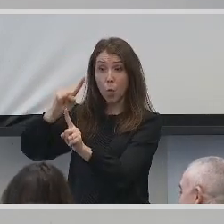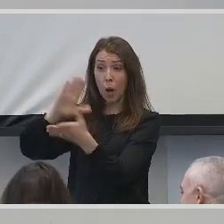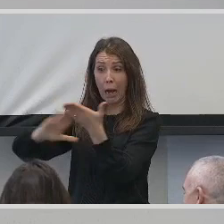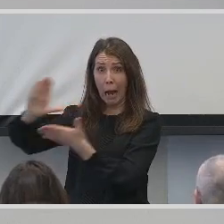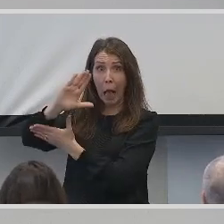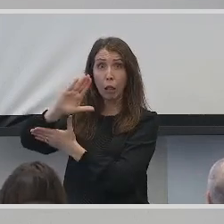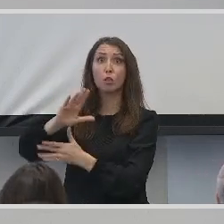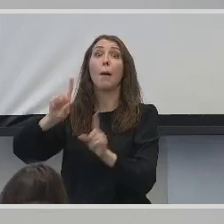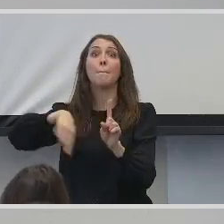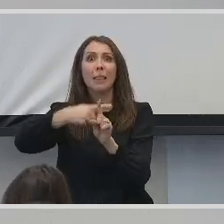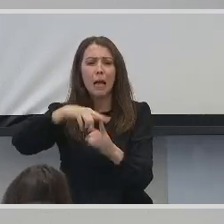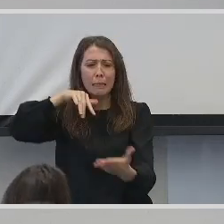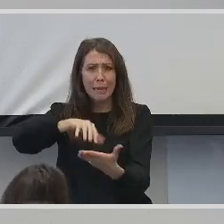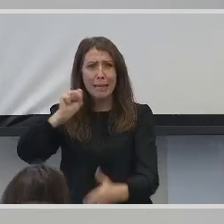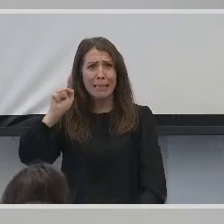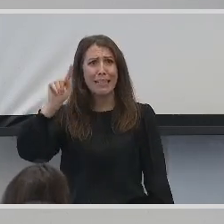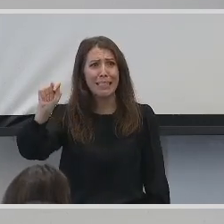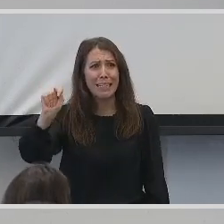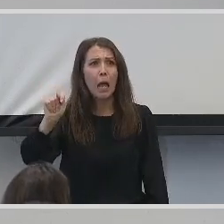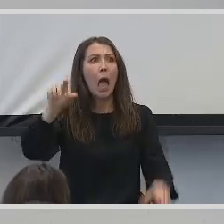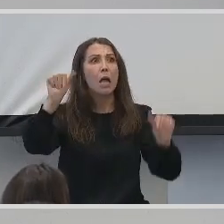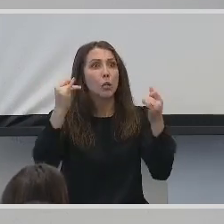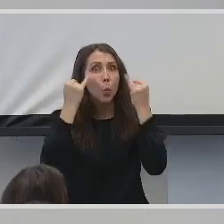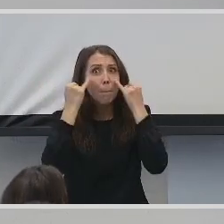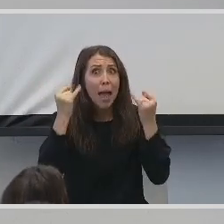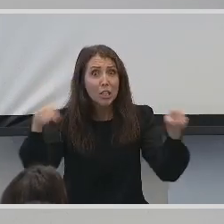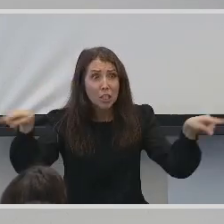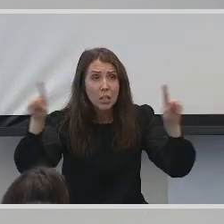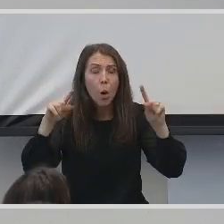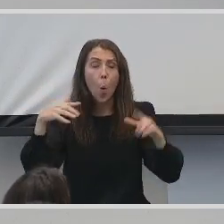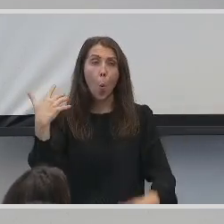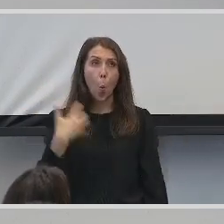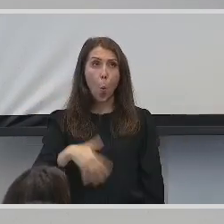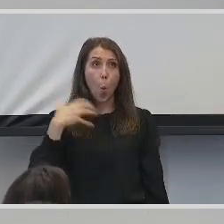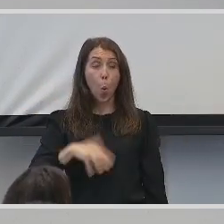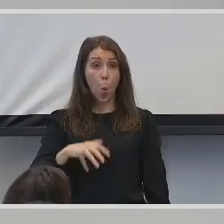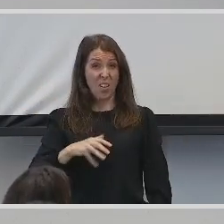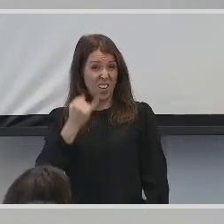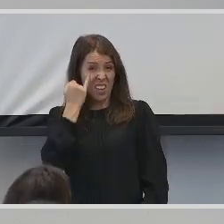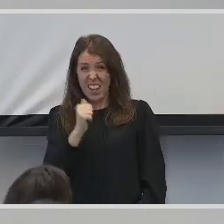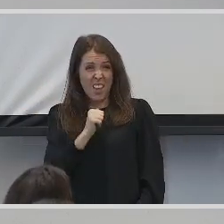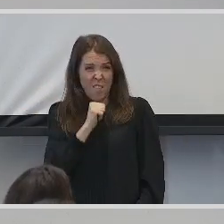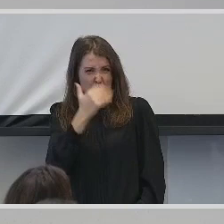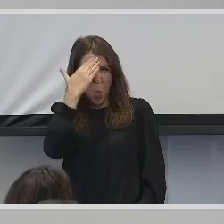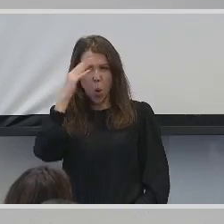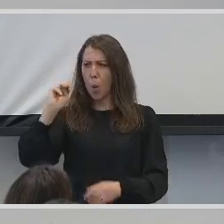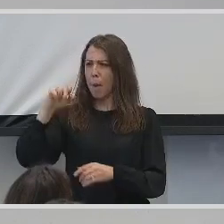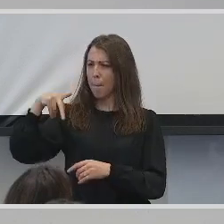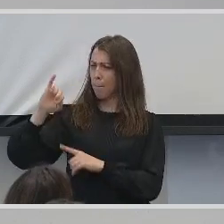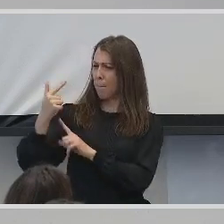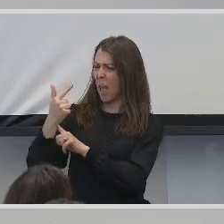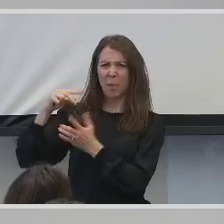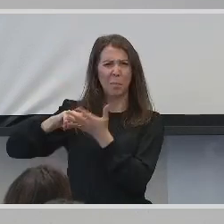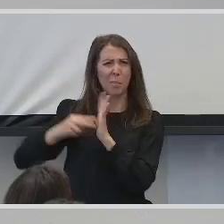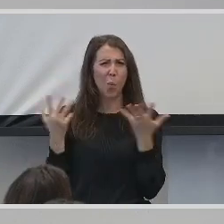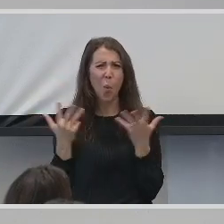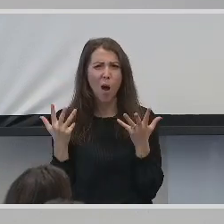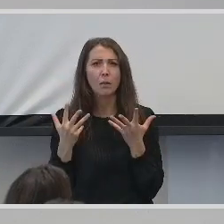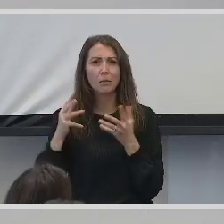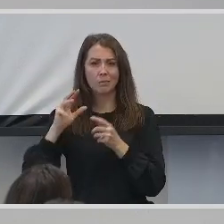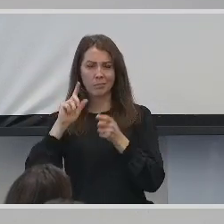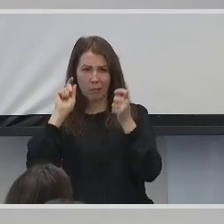SATs. Can you imagine? For those unfamiliar with the term, mapping refers to the programming of the cochlear implant.